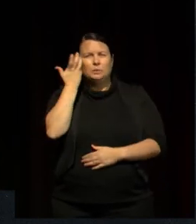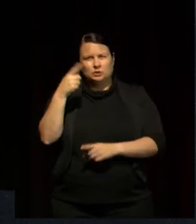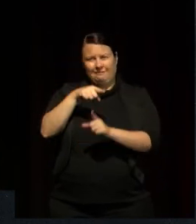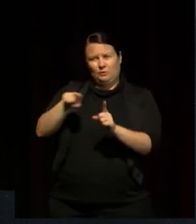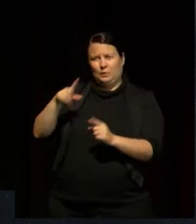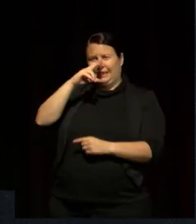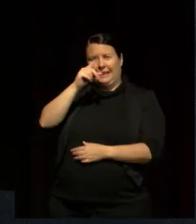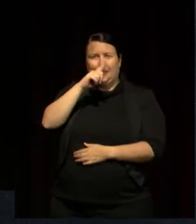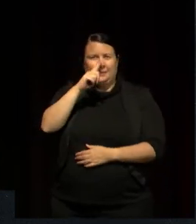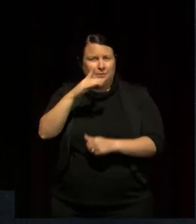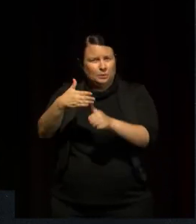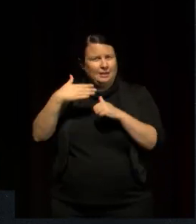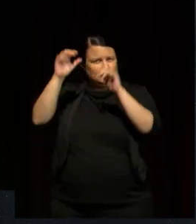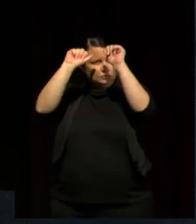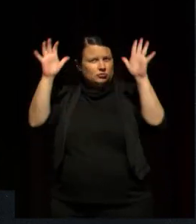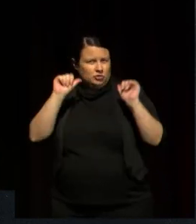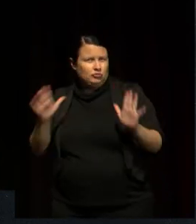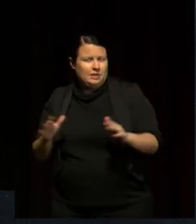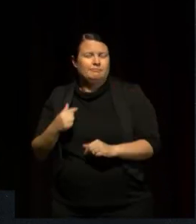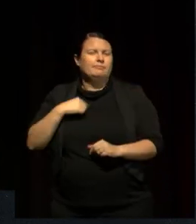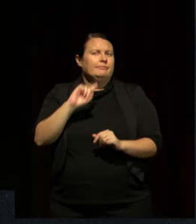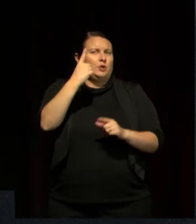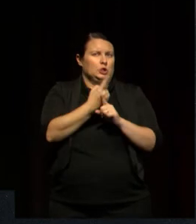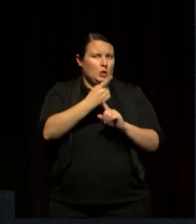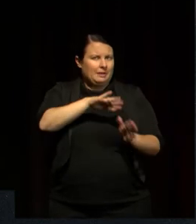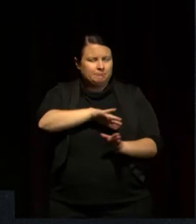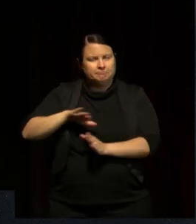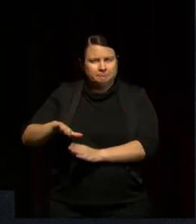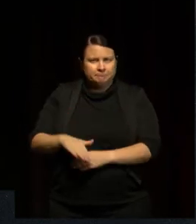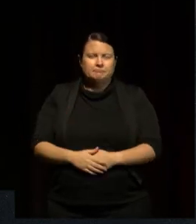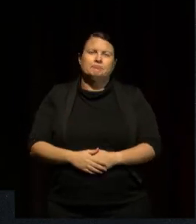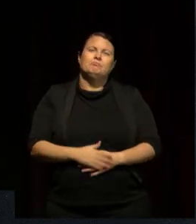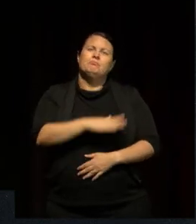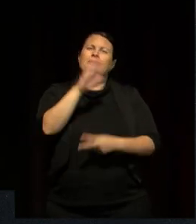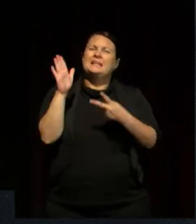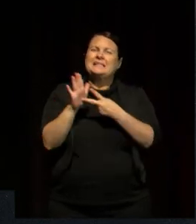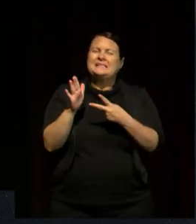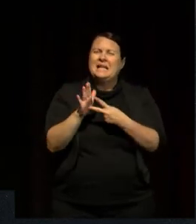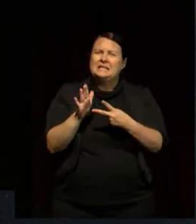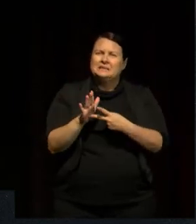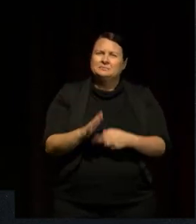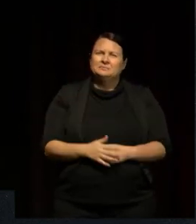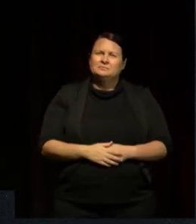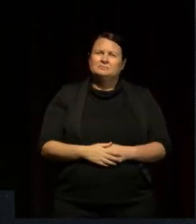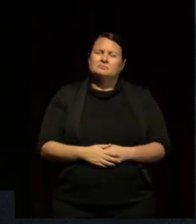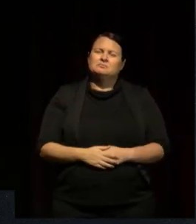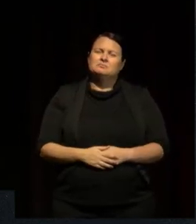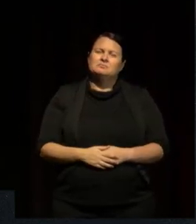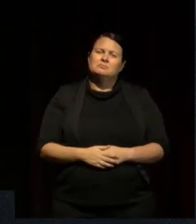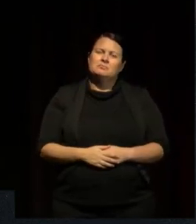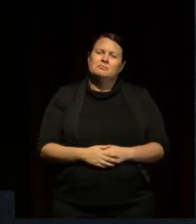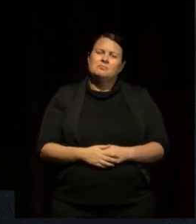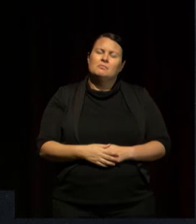so I just wanted to make that point first. Secondly, I've not so much dealt with the absence of